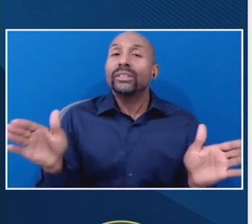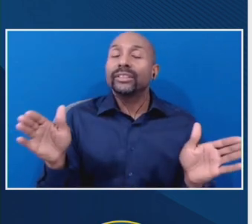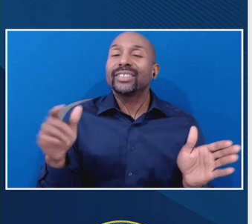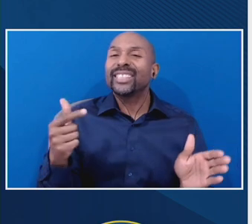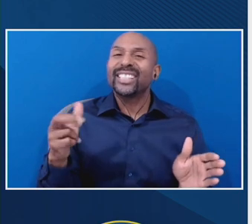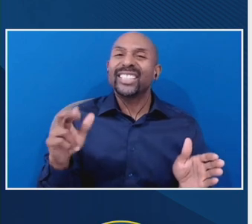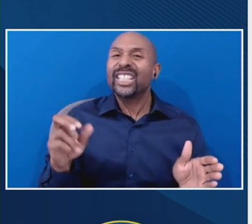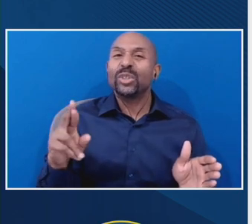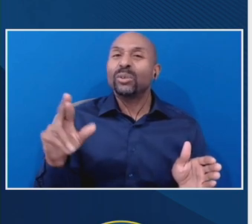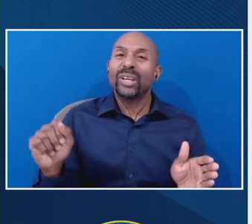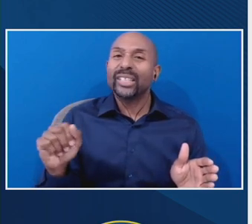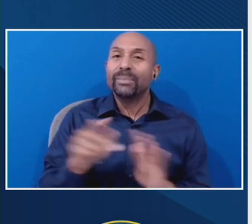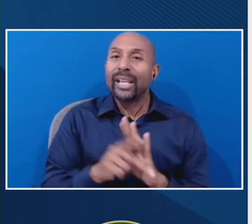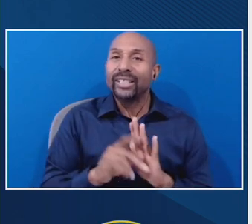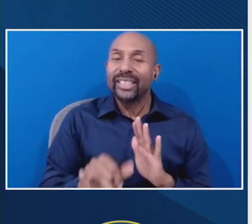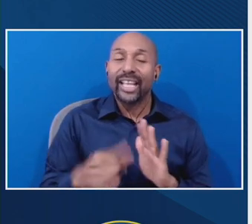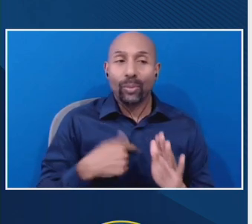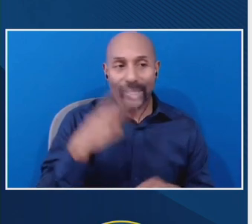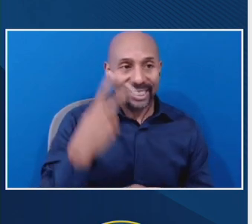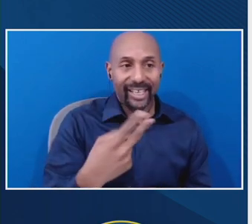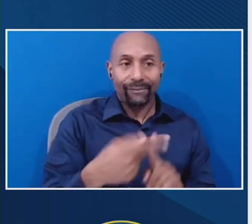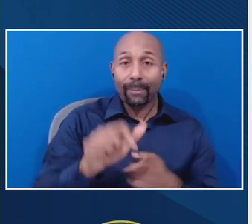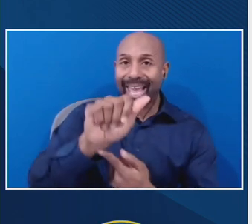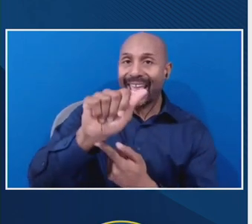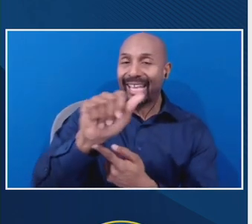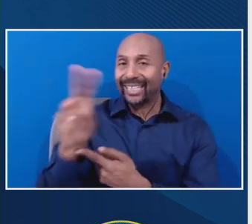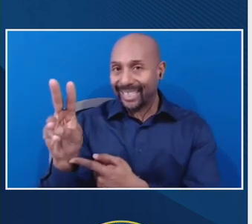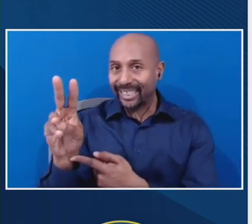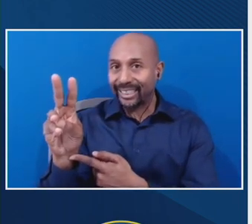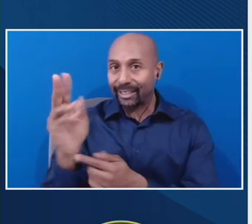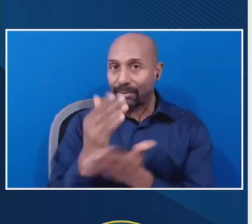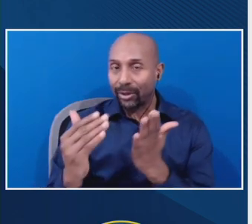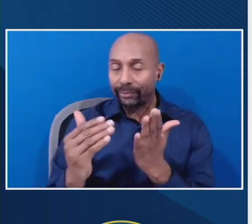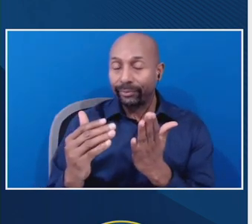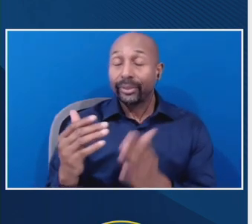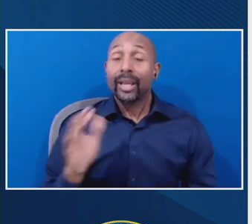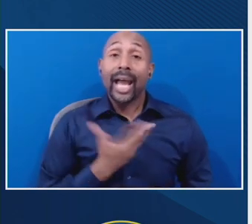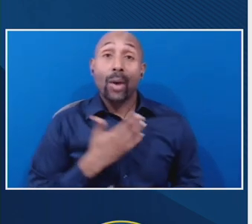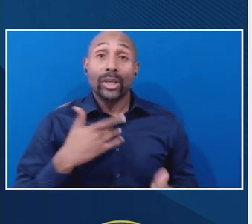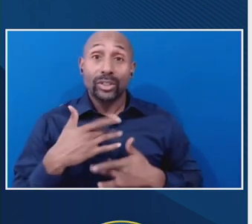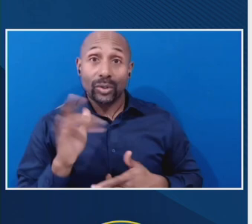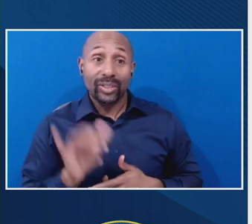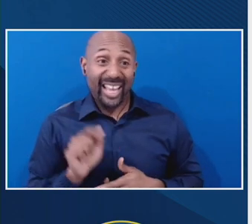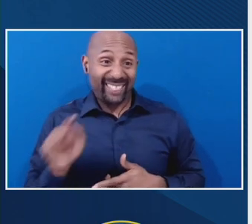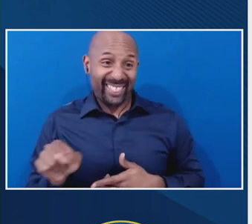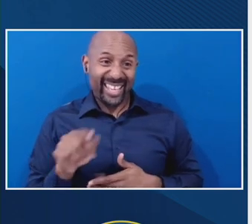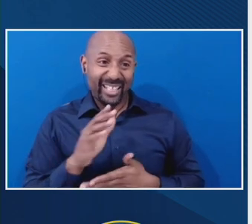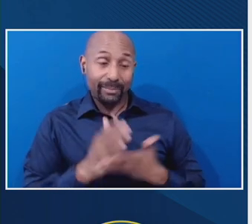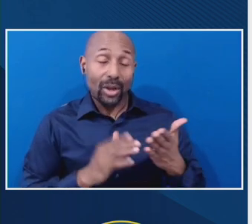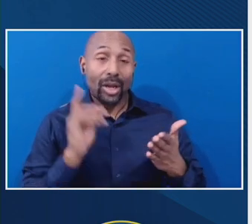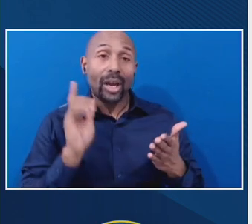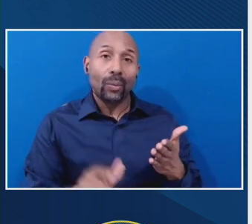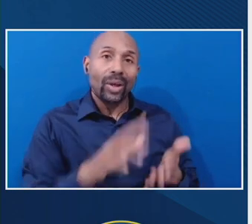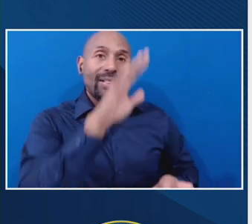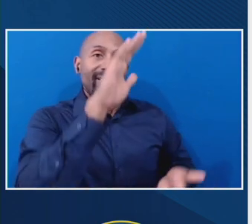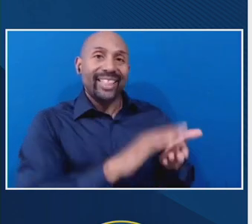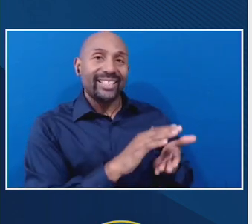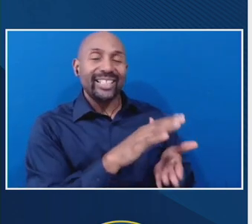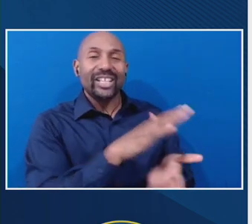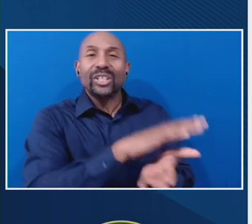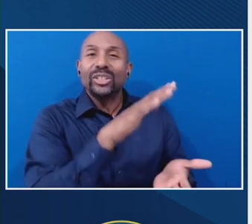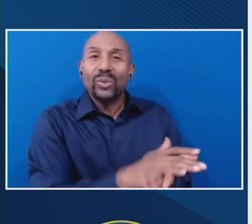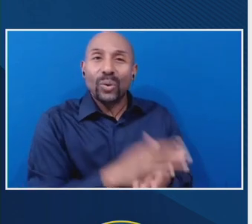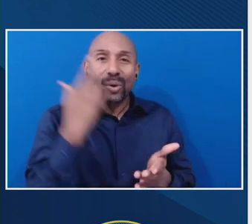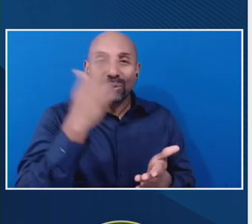six. Um, and so we're really concerned that this provision will remove the incentive of schools that are already working with,